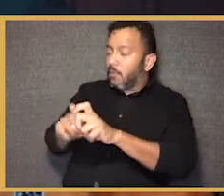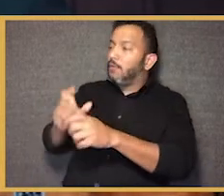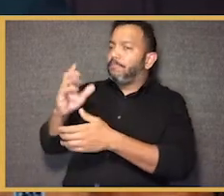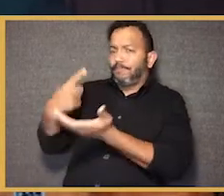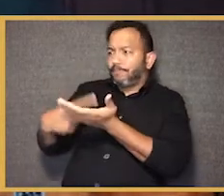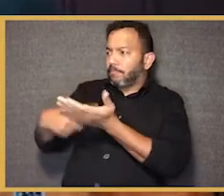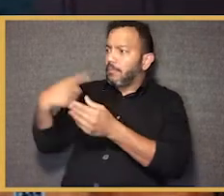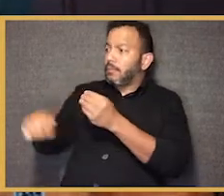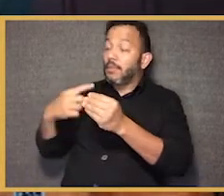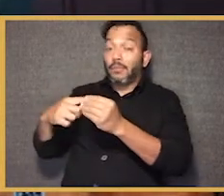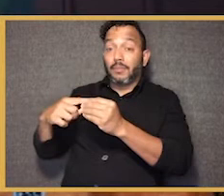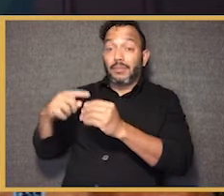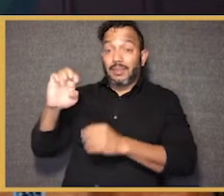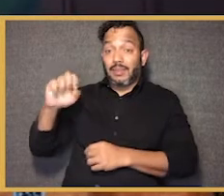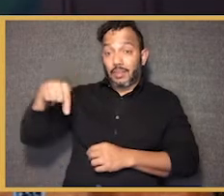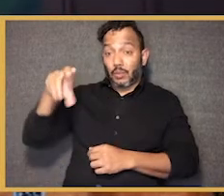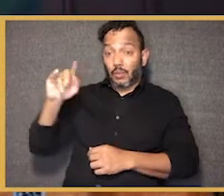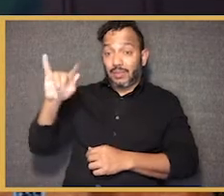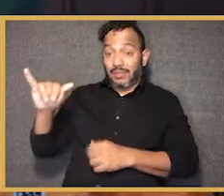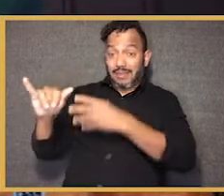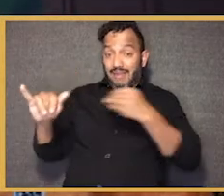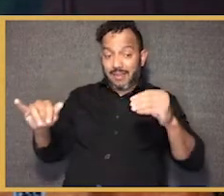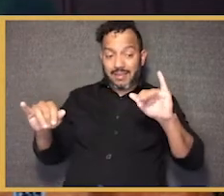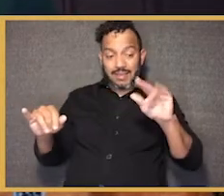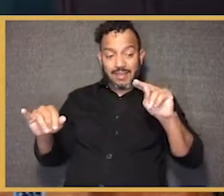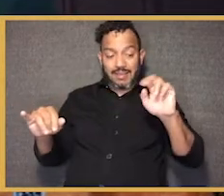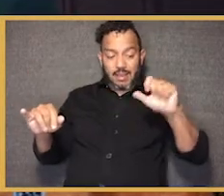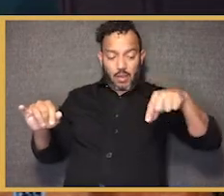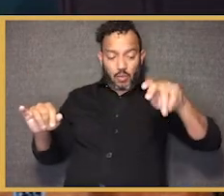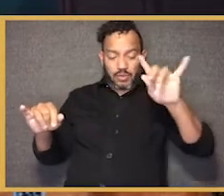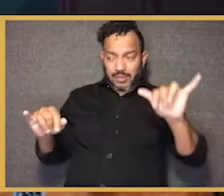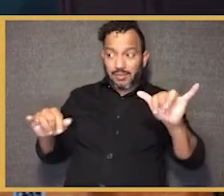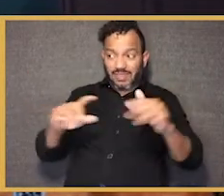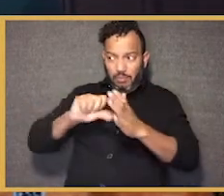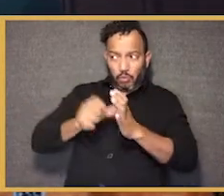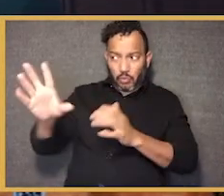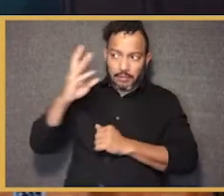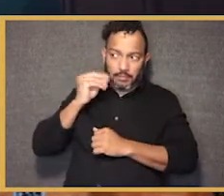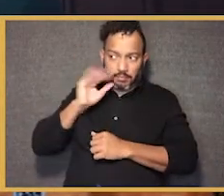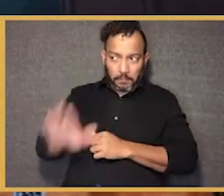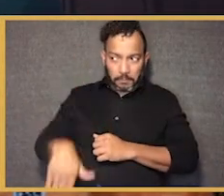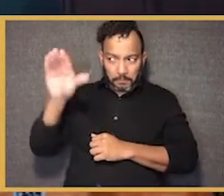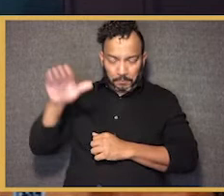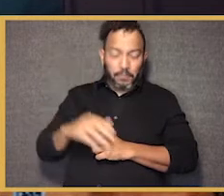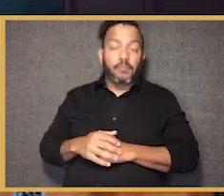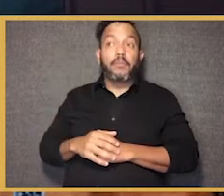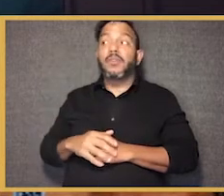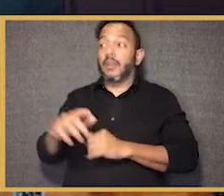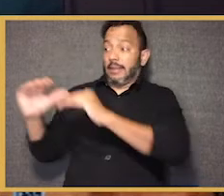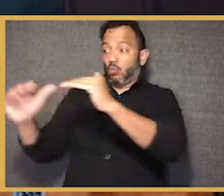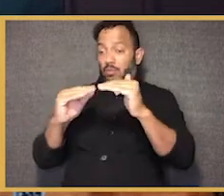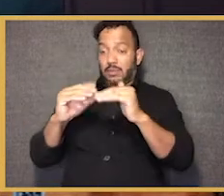like to start out with a discussion about equity and inequity, and in particular, your experiences growing up.